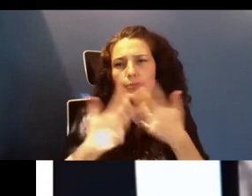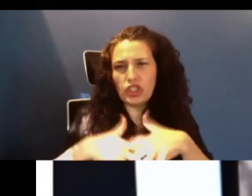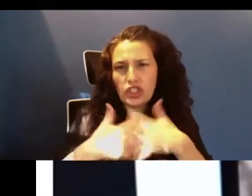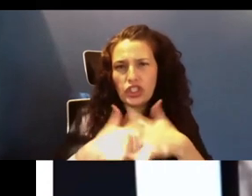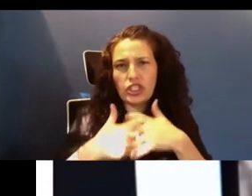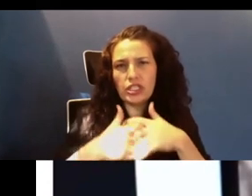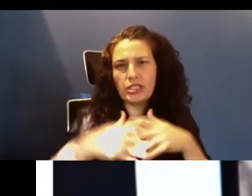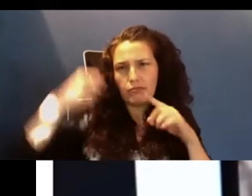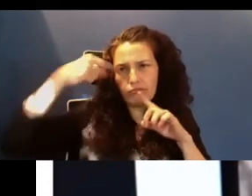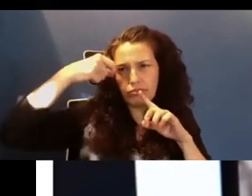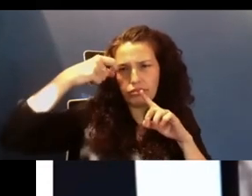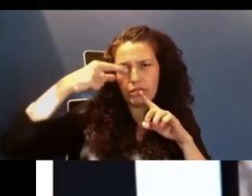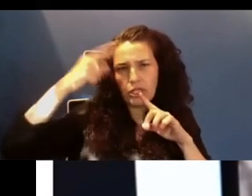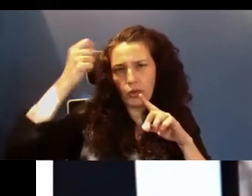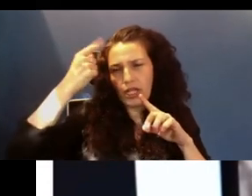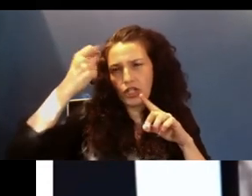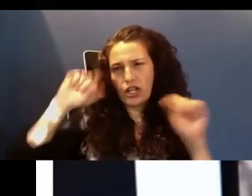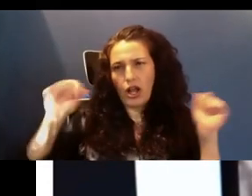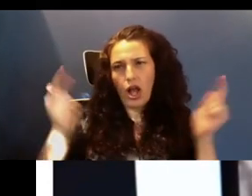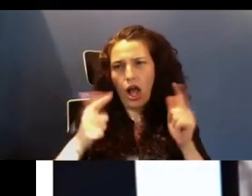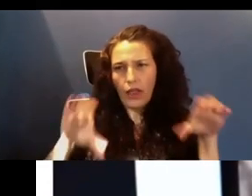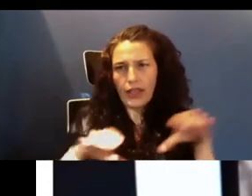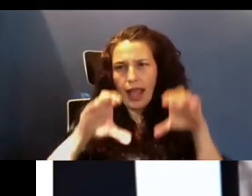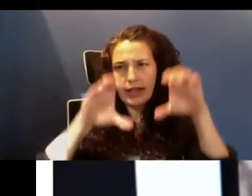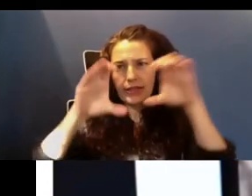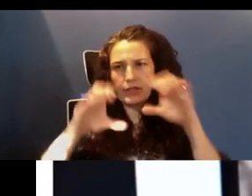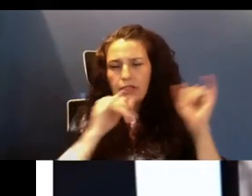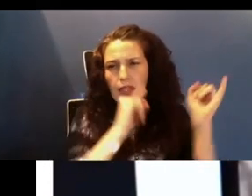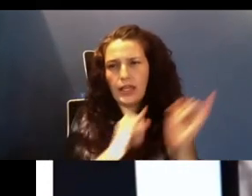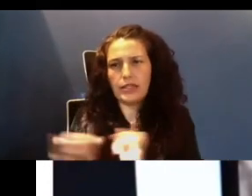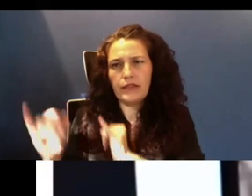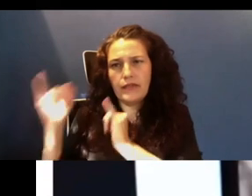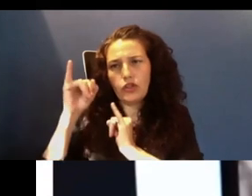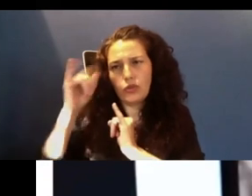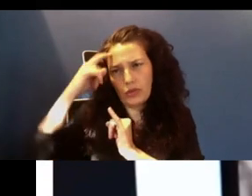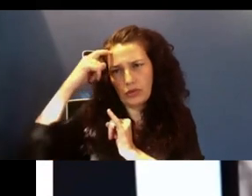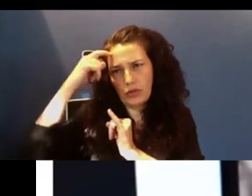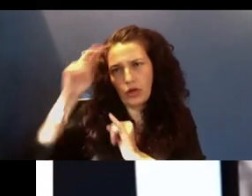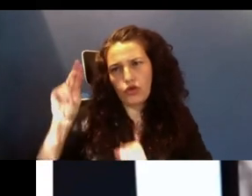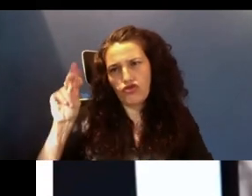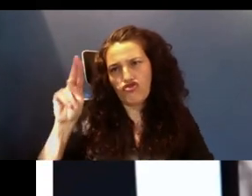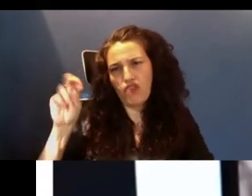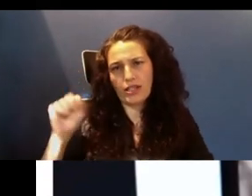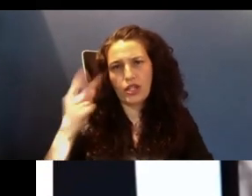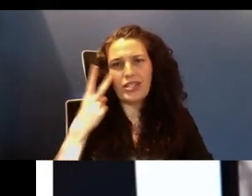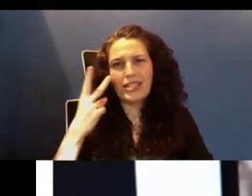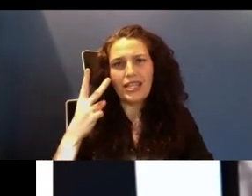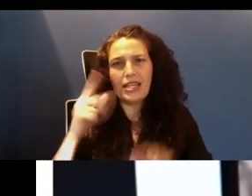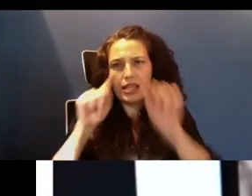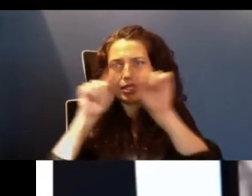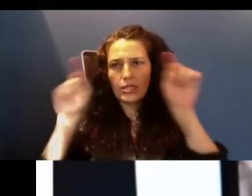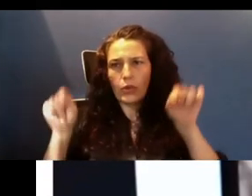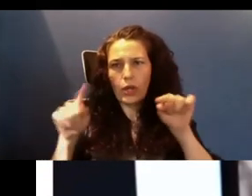of the different activities of individual neurons. So in this slide, each little square with a little wave form